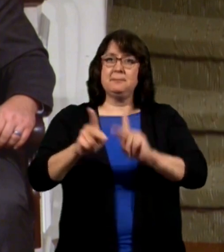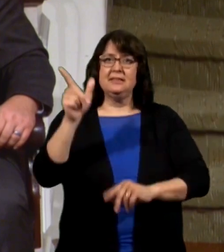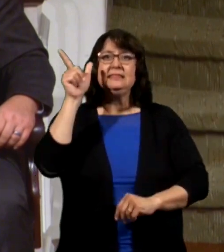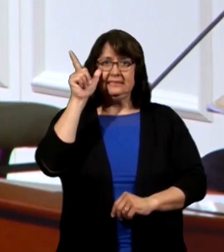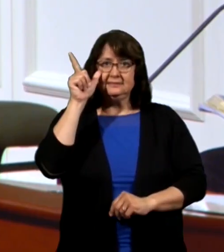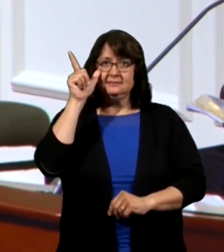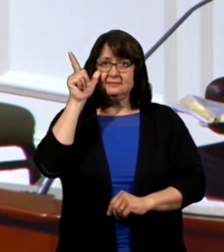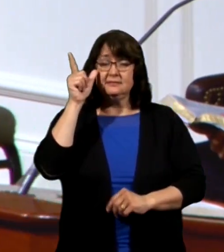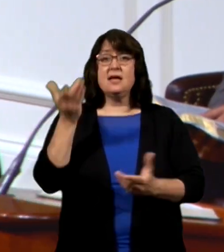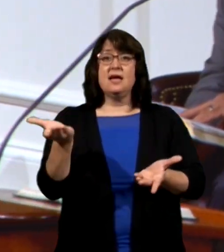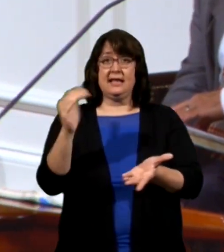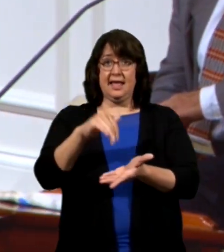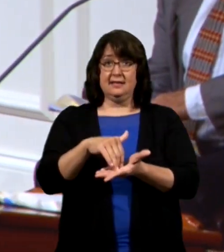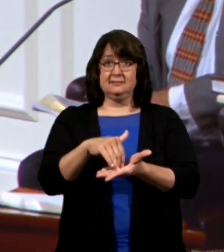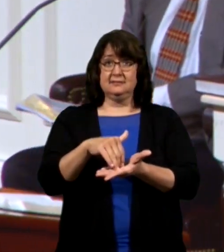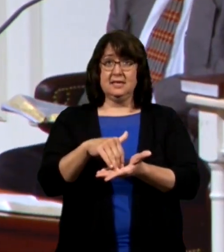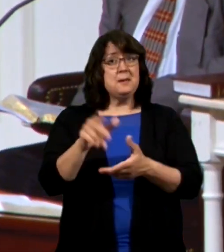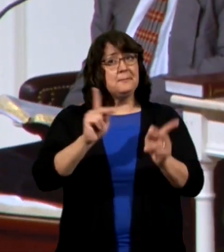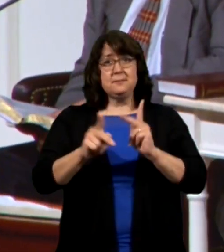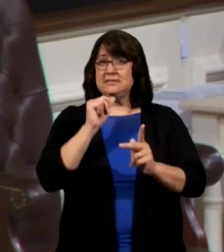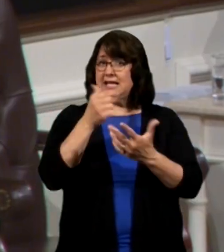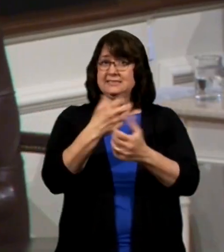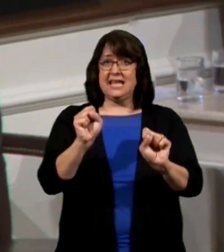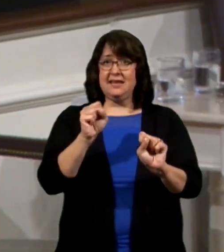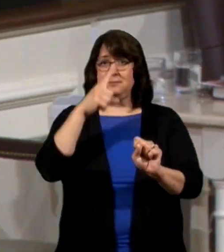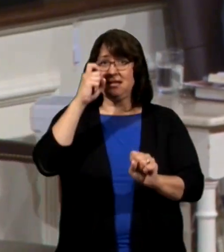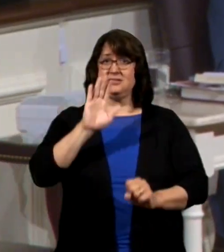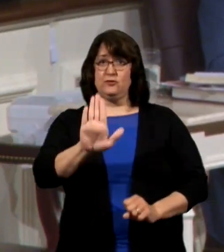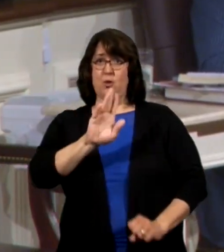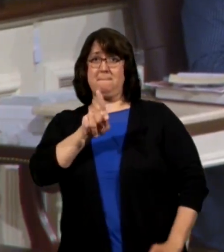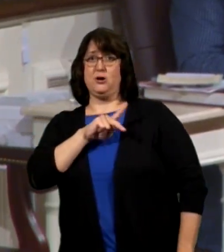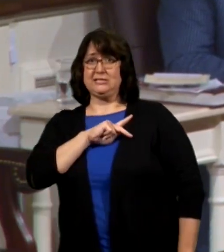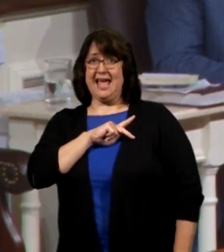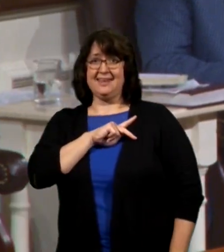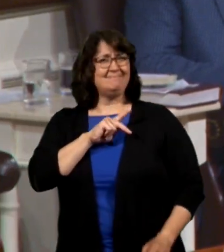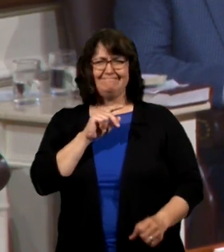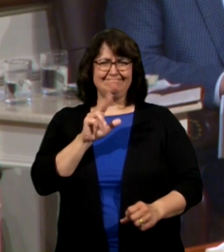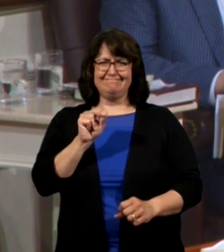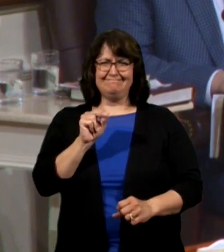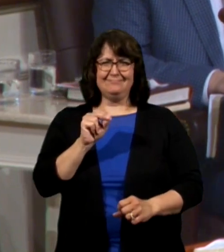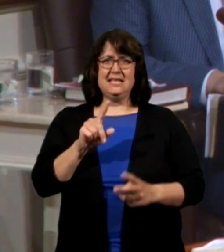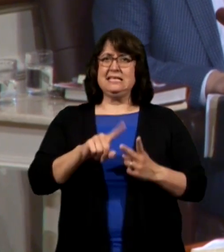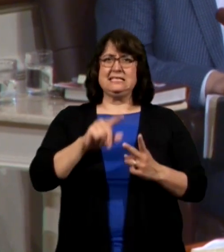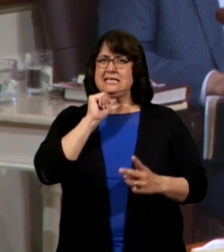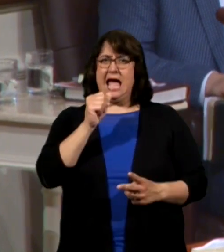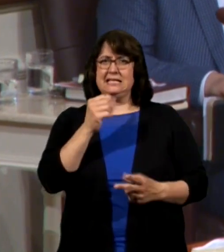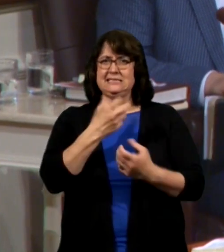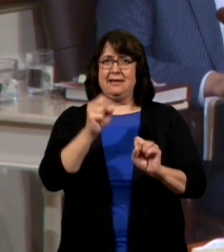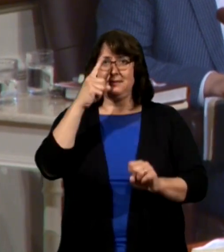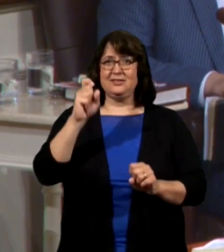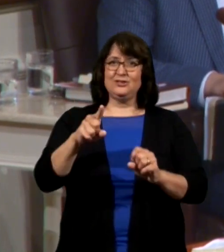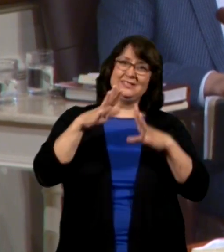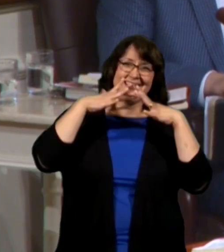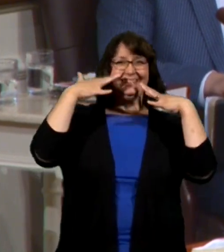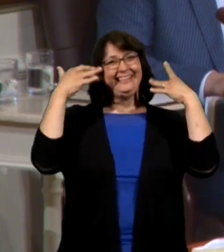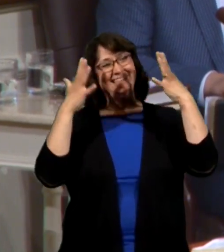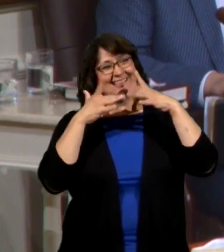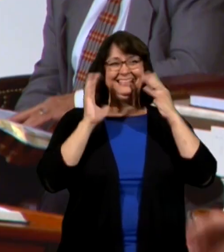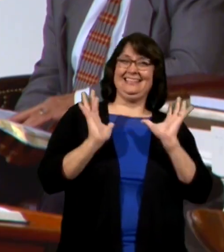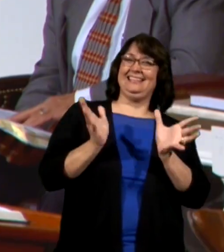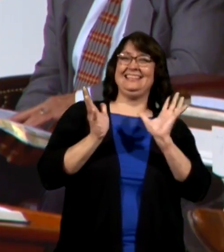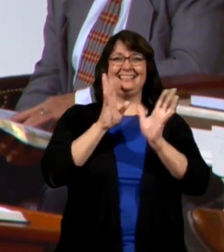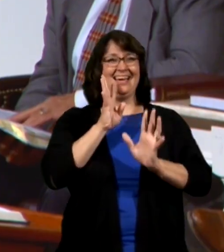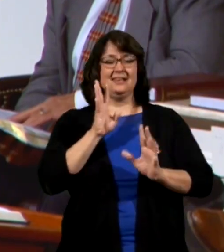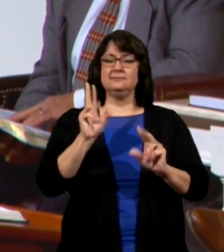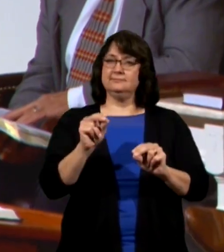listen again they don't get saved by your personality they don't get saved by your winsome talk they